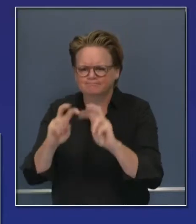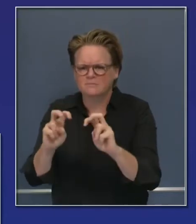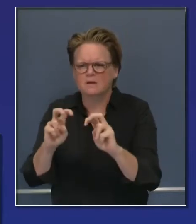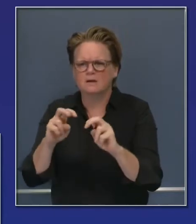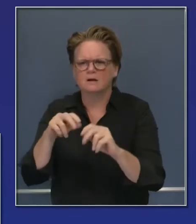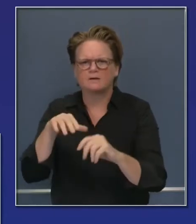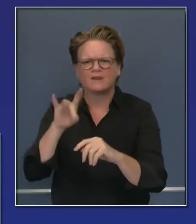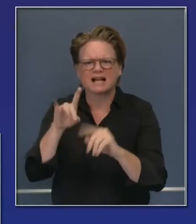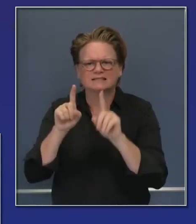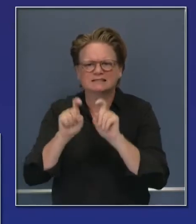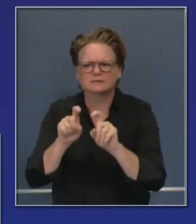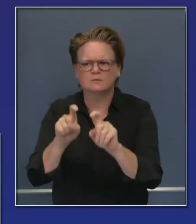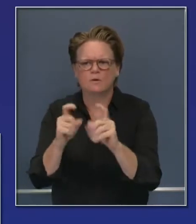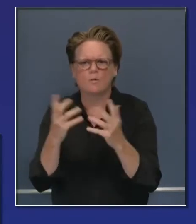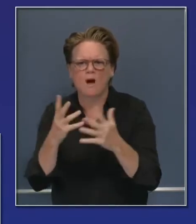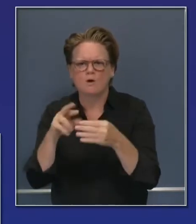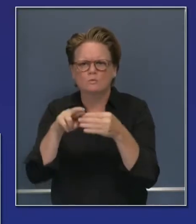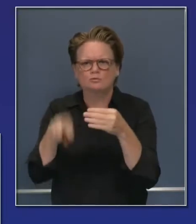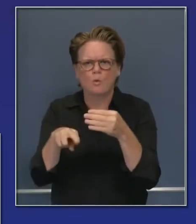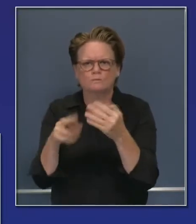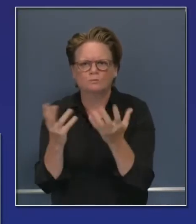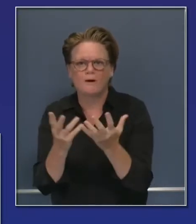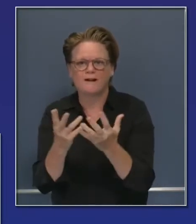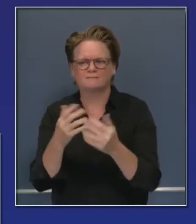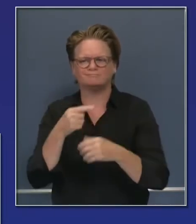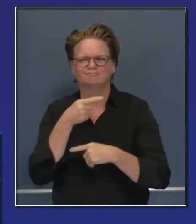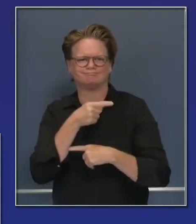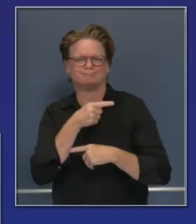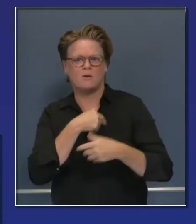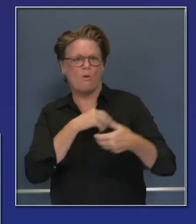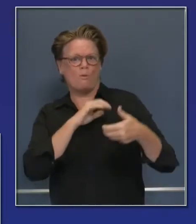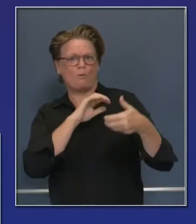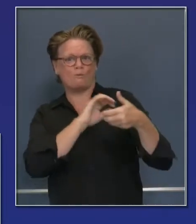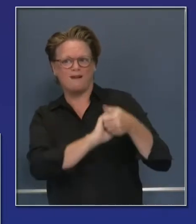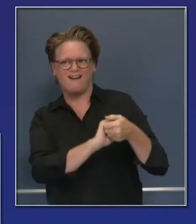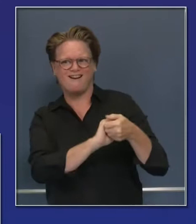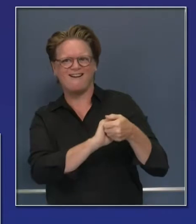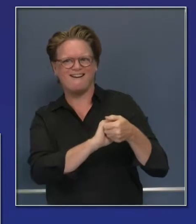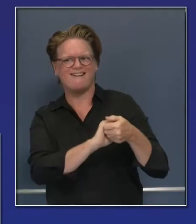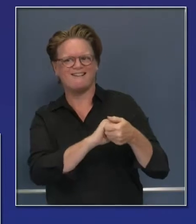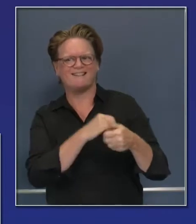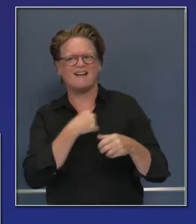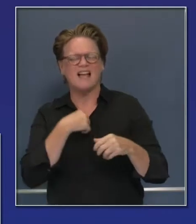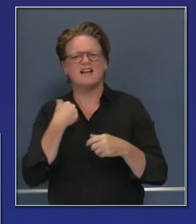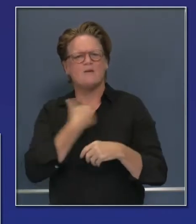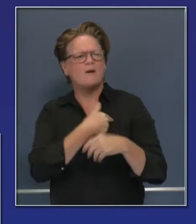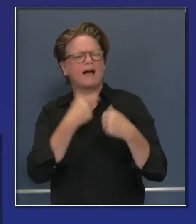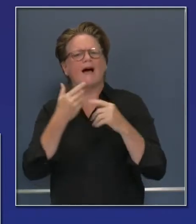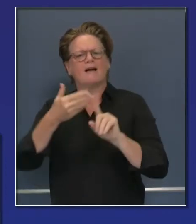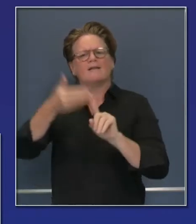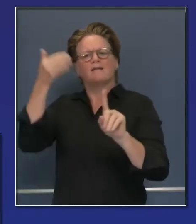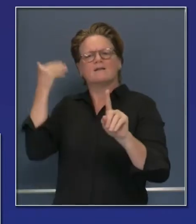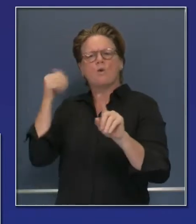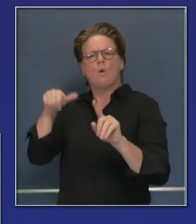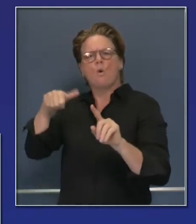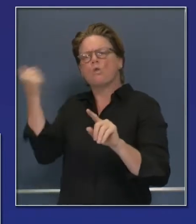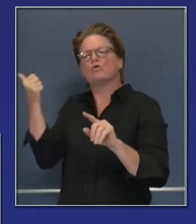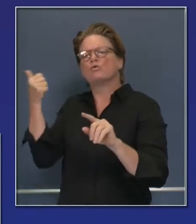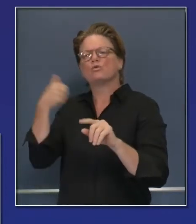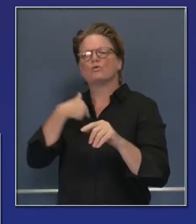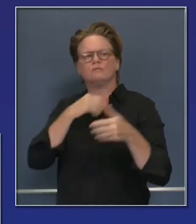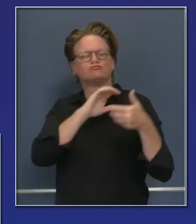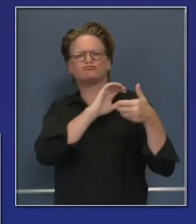years, an investigation of what is available in the market today by our testing task force,